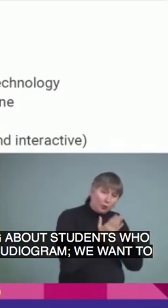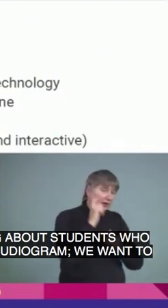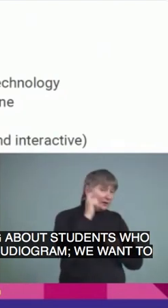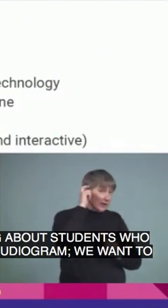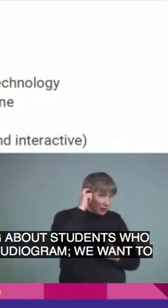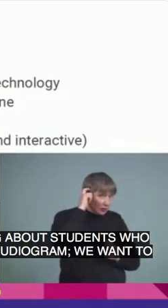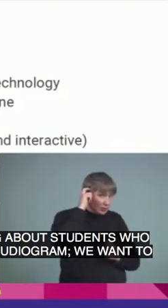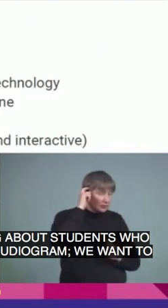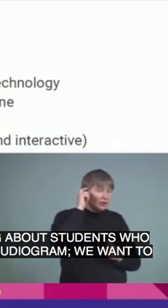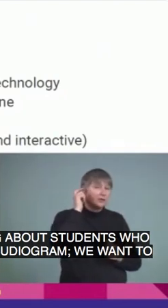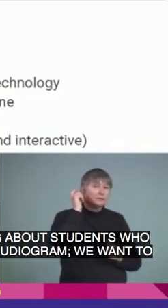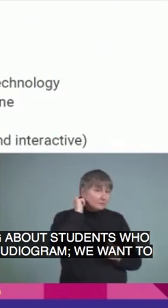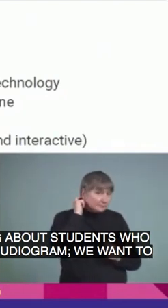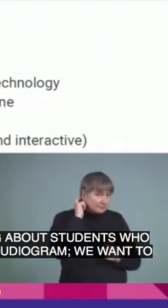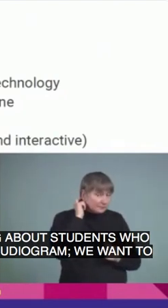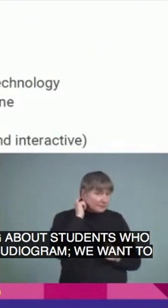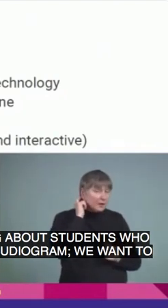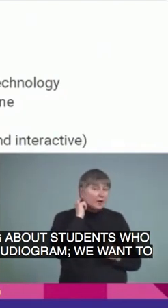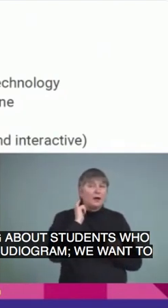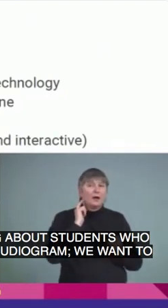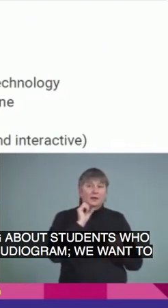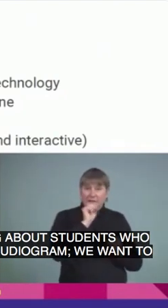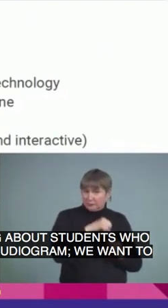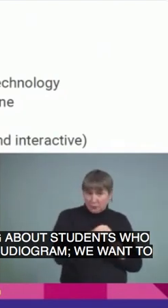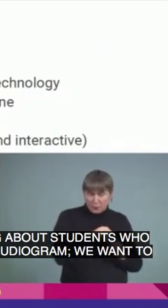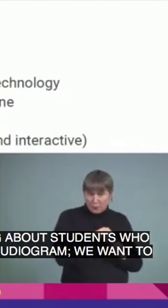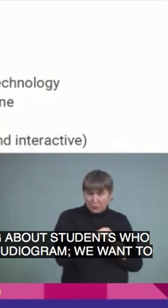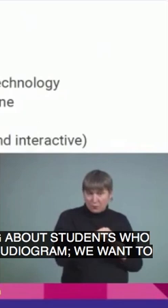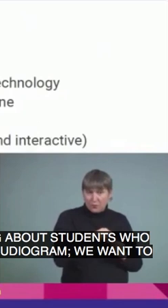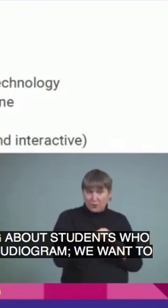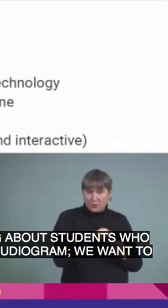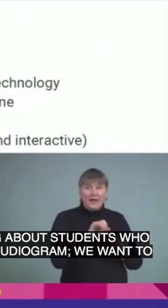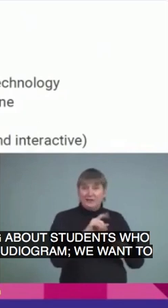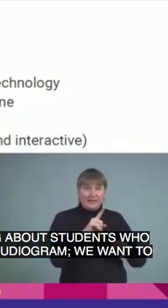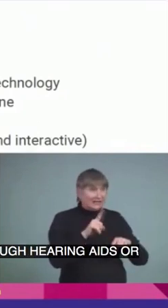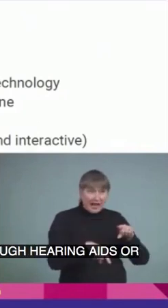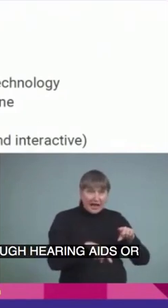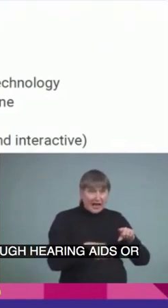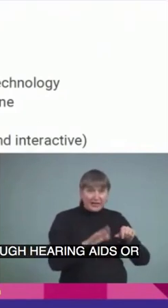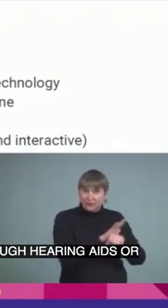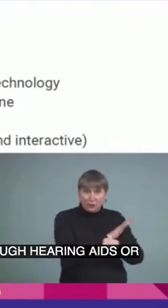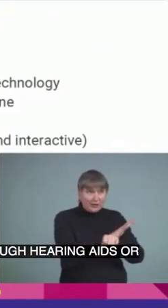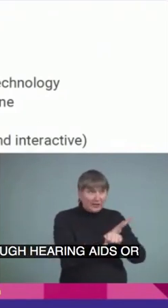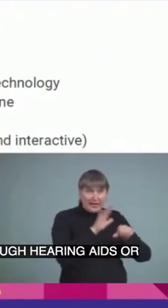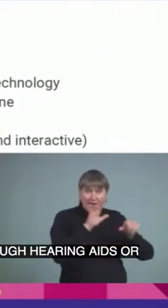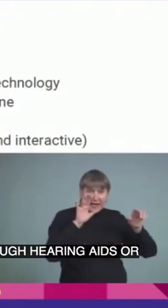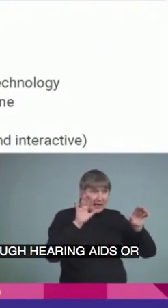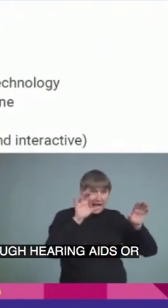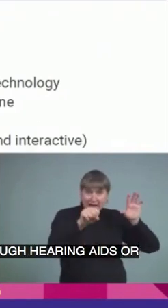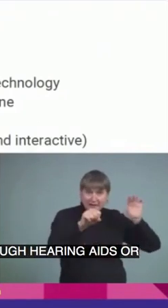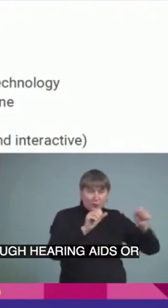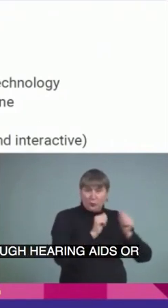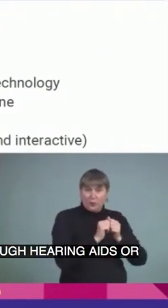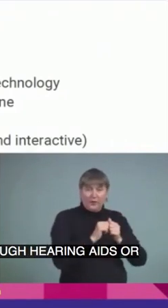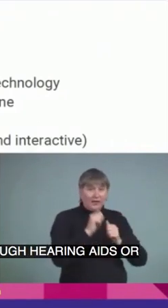through hearing aids or cochlear implants? If they cannot completely access through their hearing